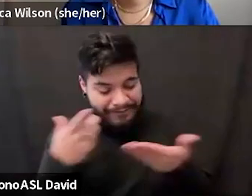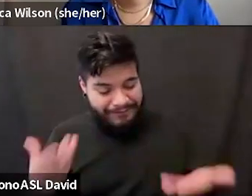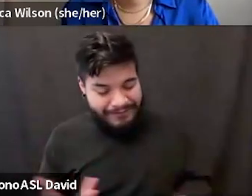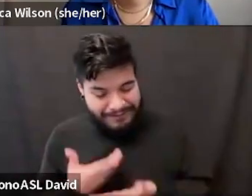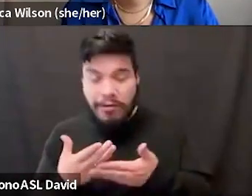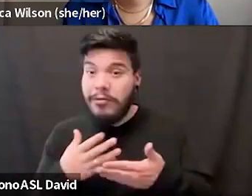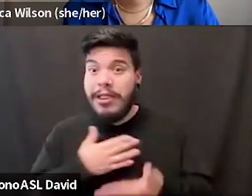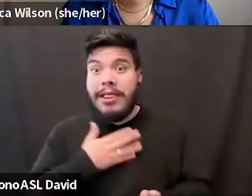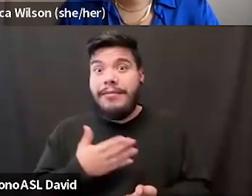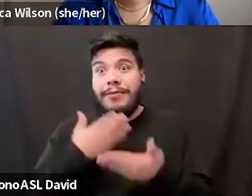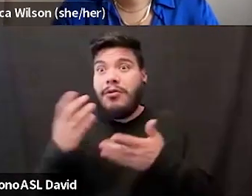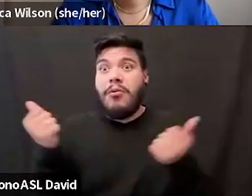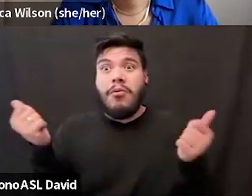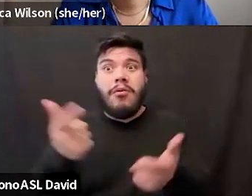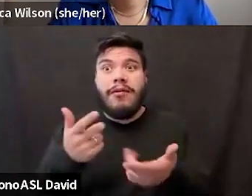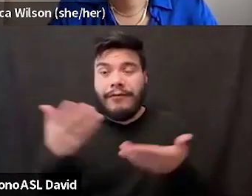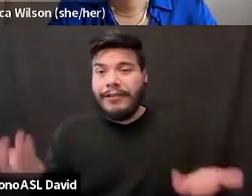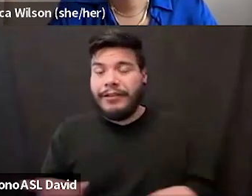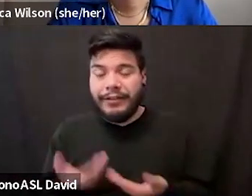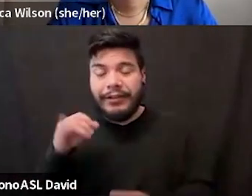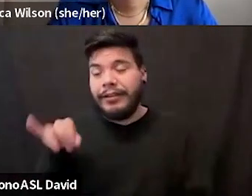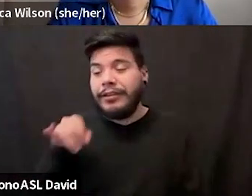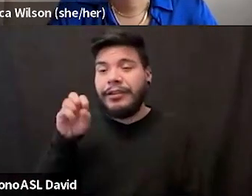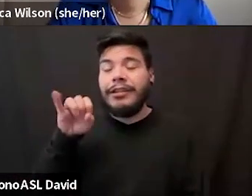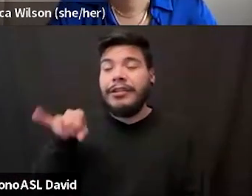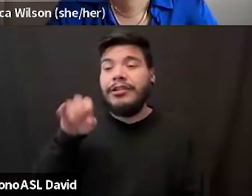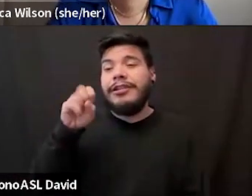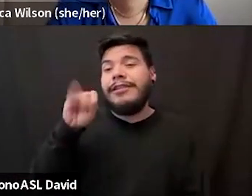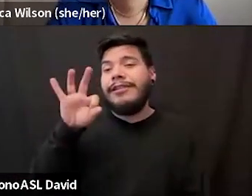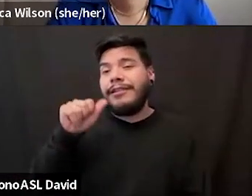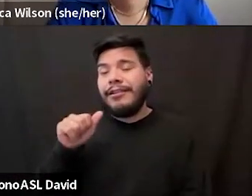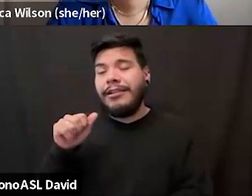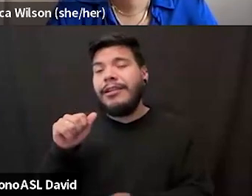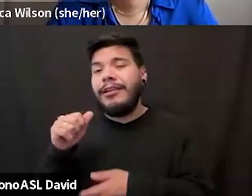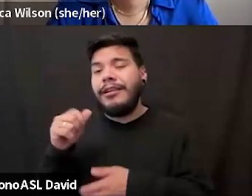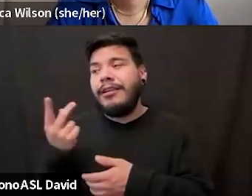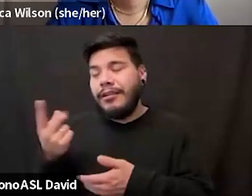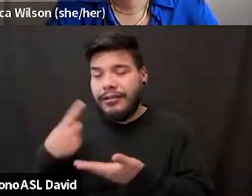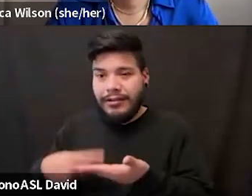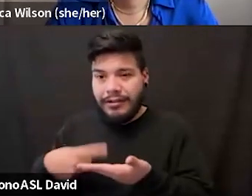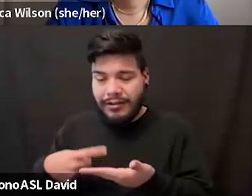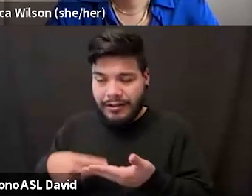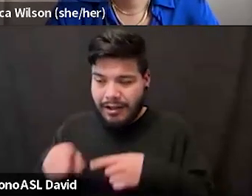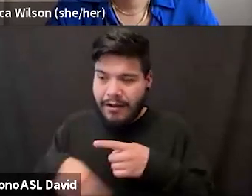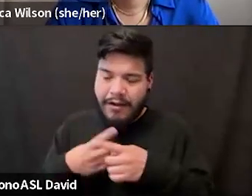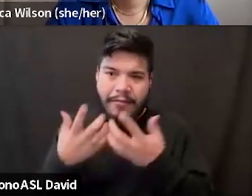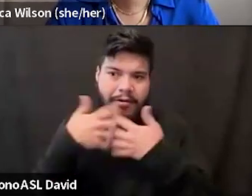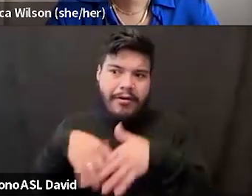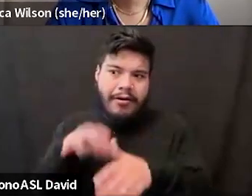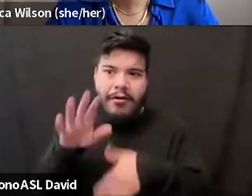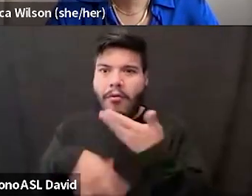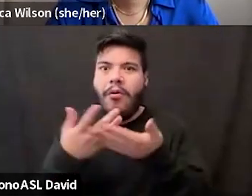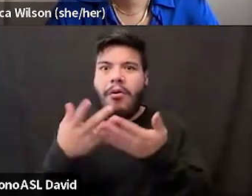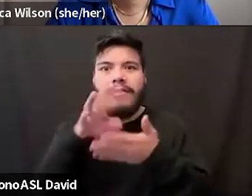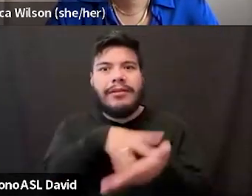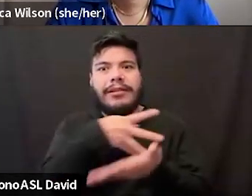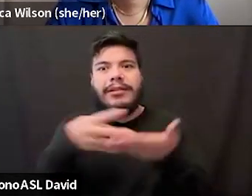all of you here. I'm really excited about this. Jessica and I have been talking about this since the book came out. But aligning everybody's schedules around my